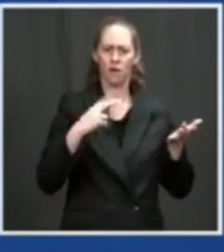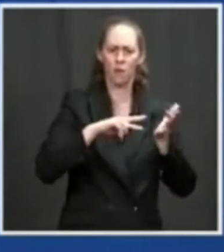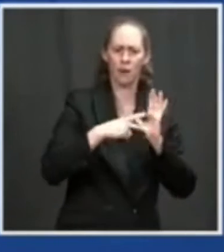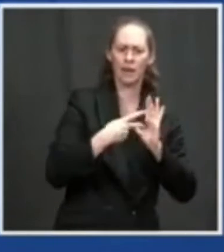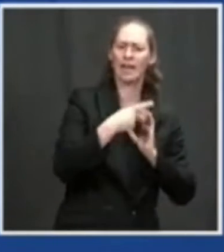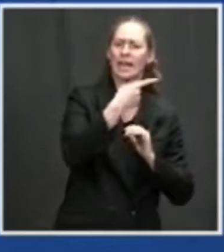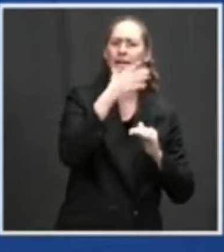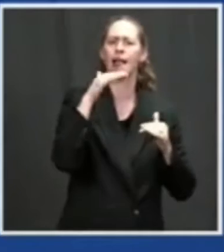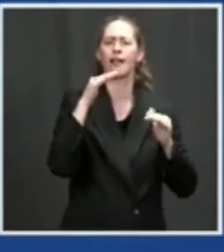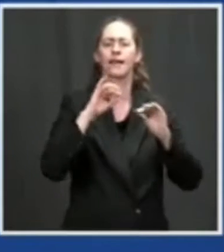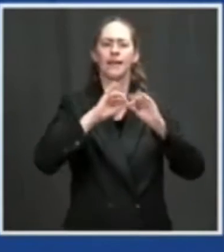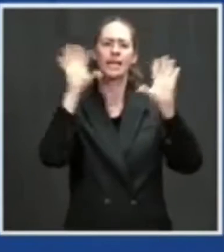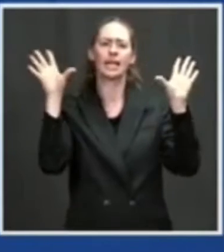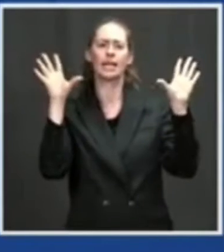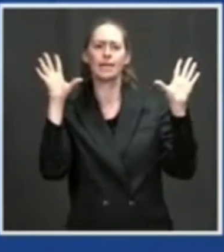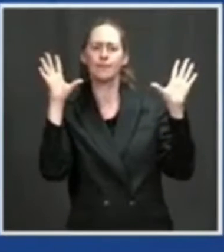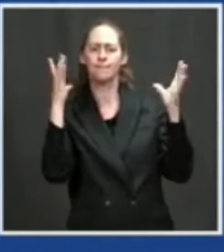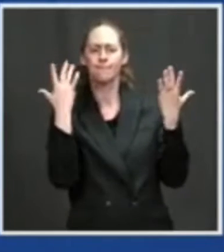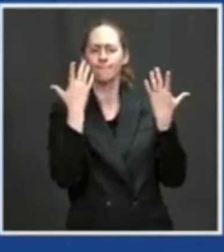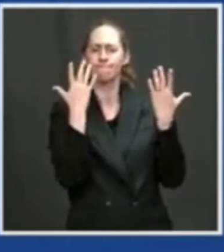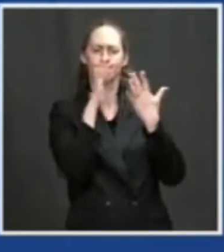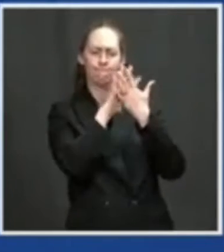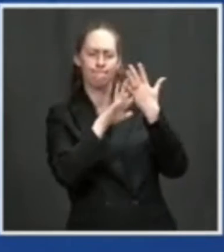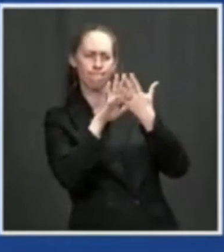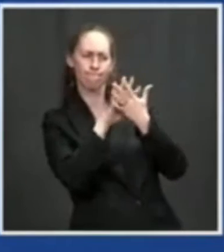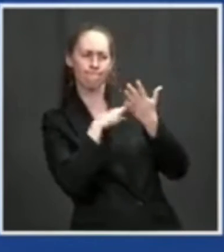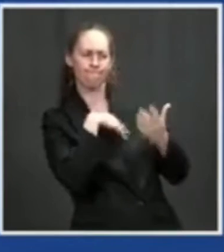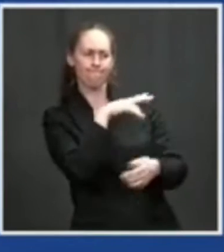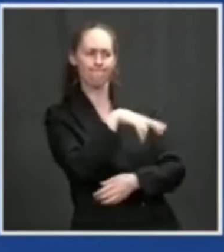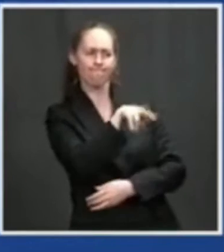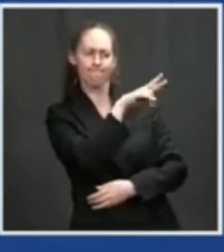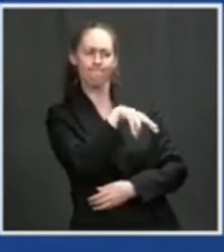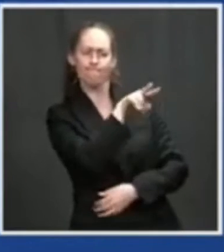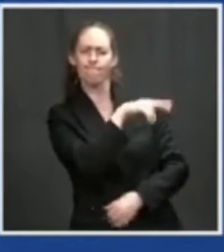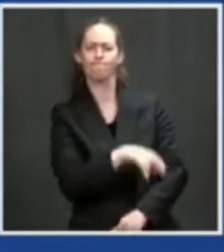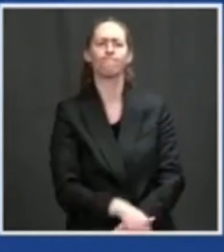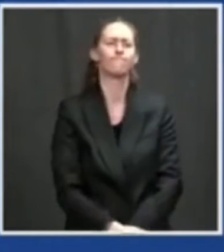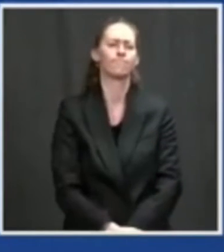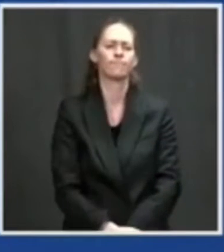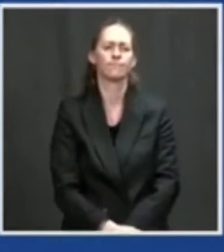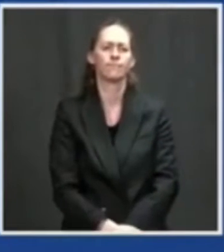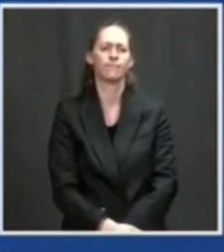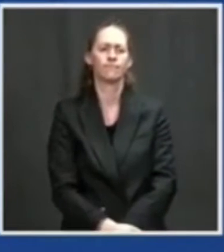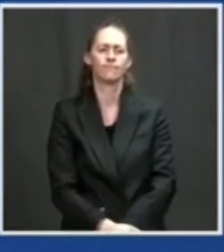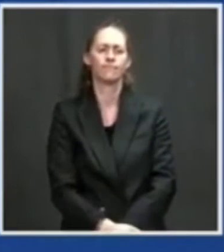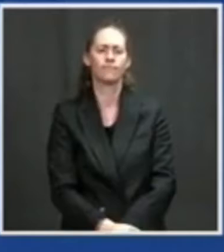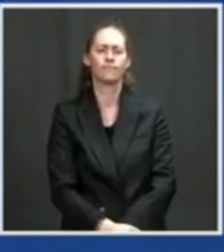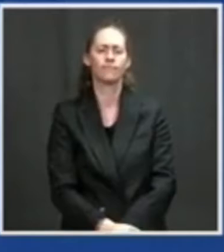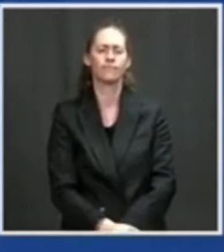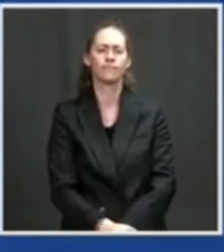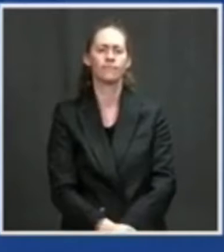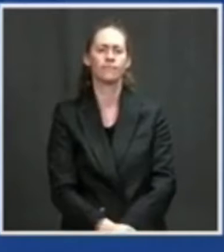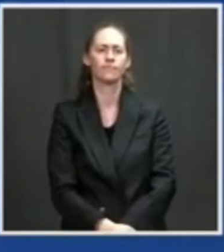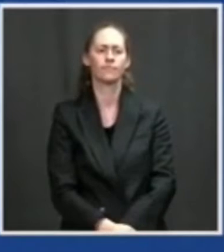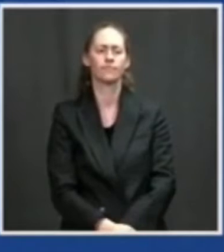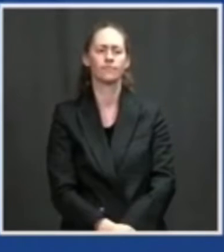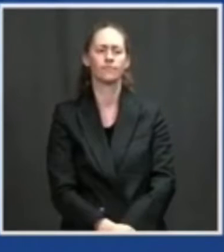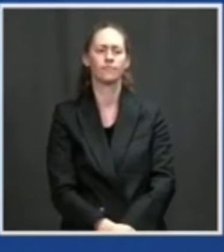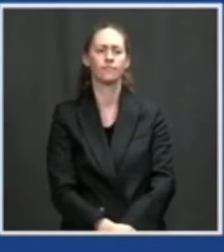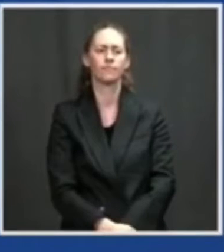a significant sort of mini-revolution going on in the Republican Party.